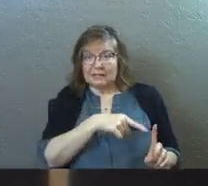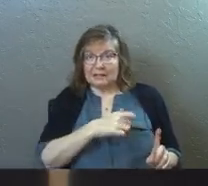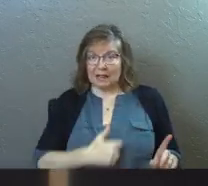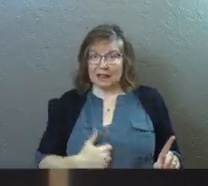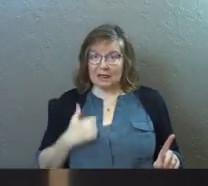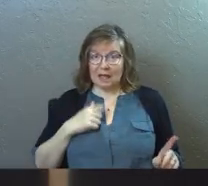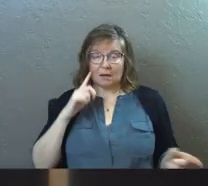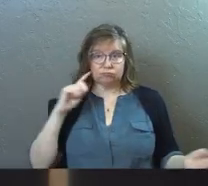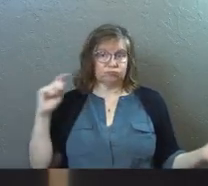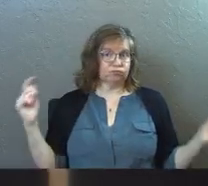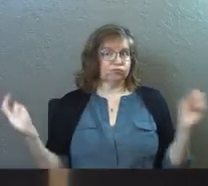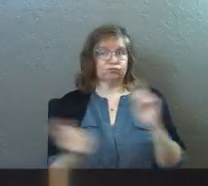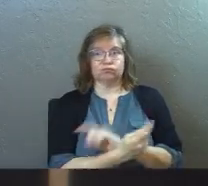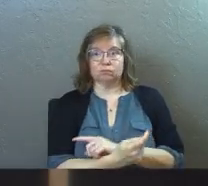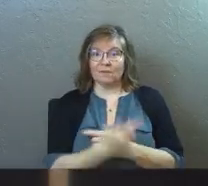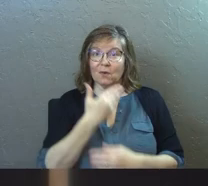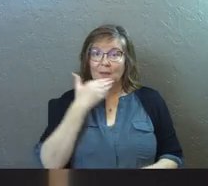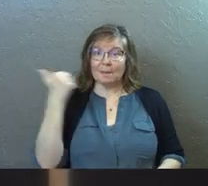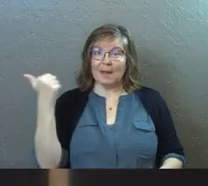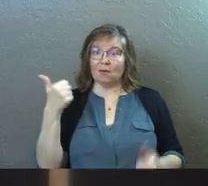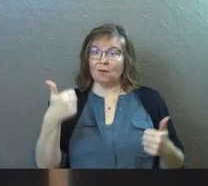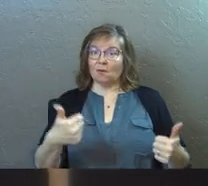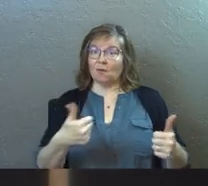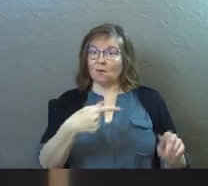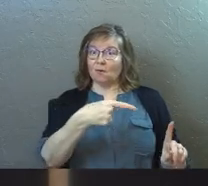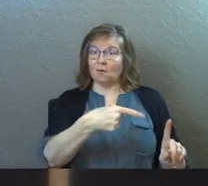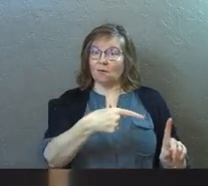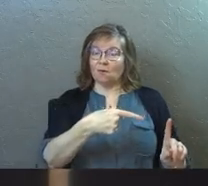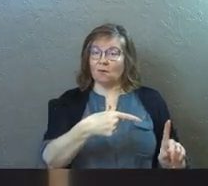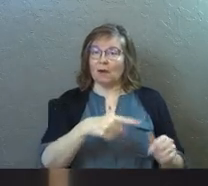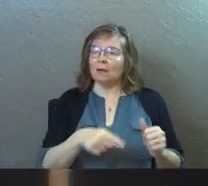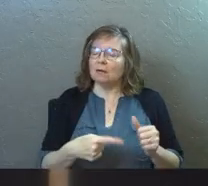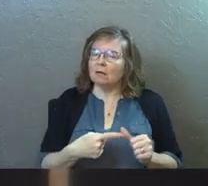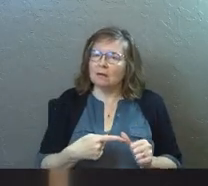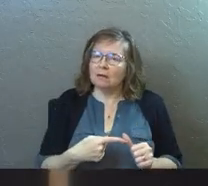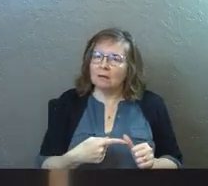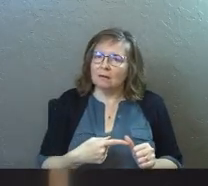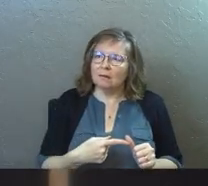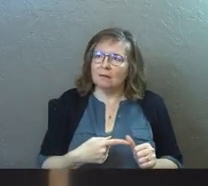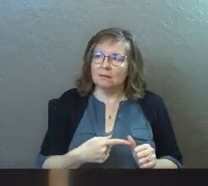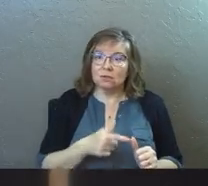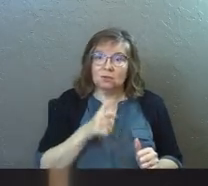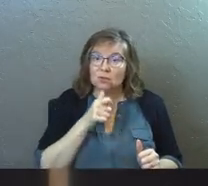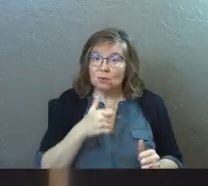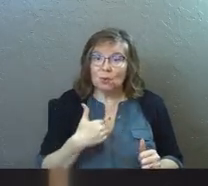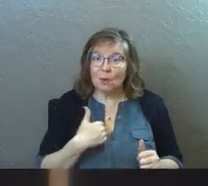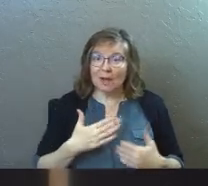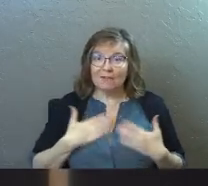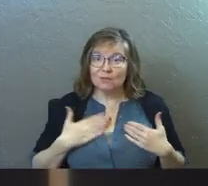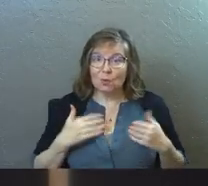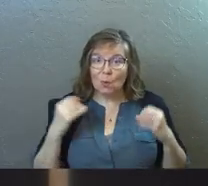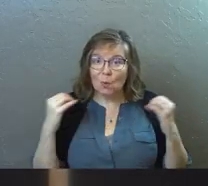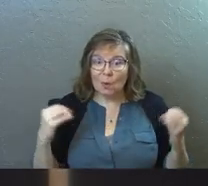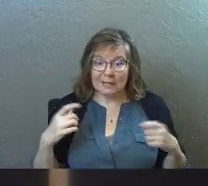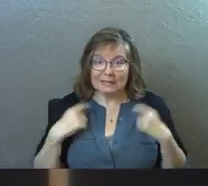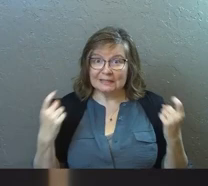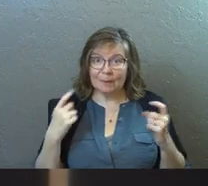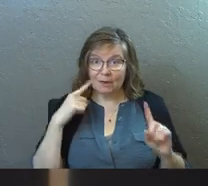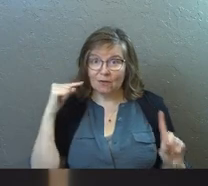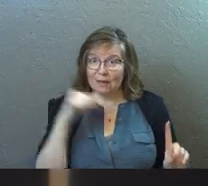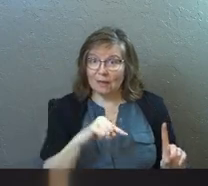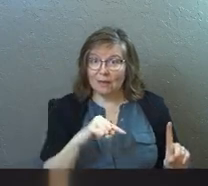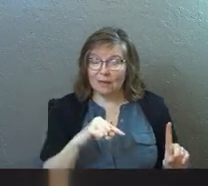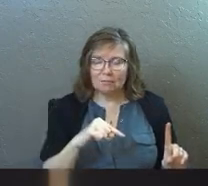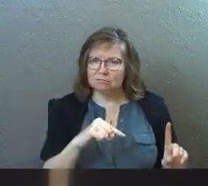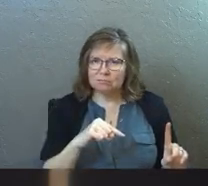life totally changed for the better? And number one, you don't have any joy or celebration in what's